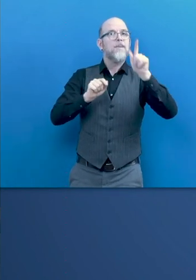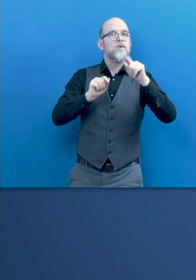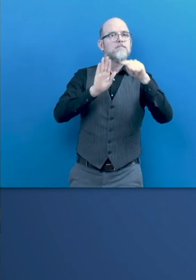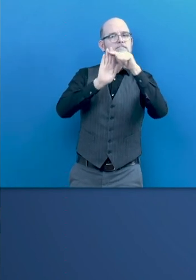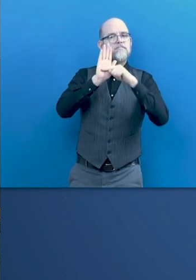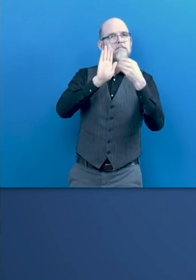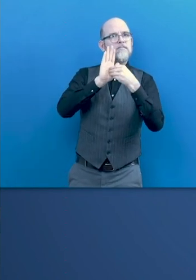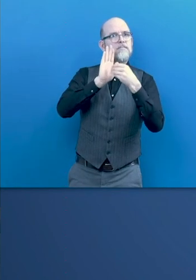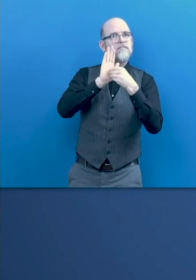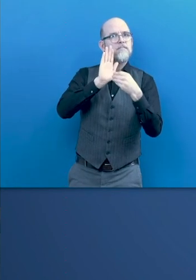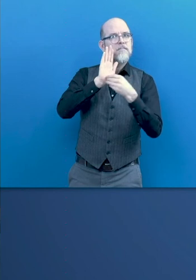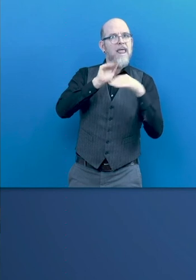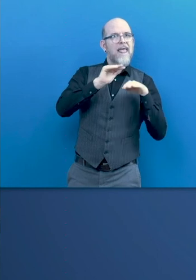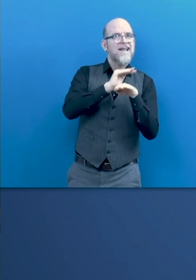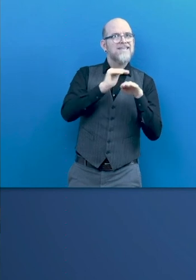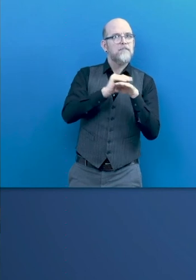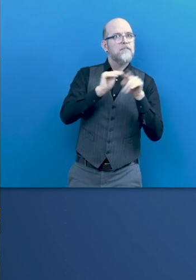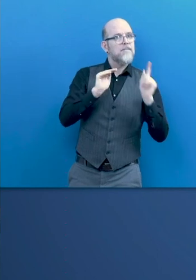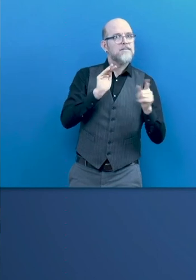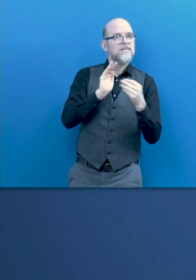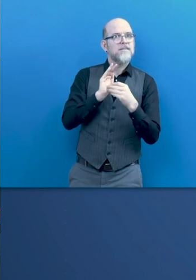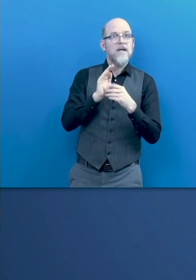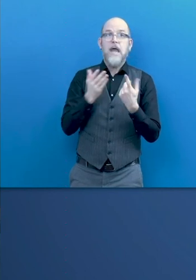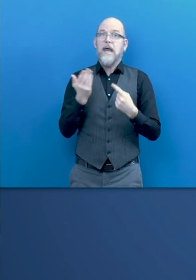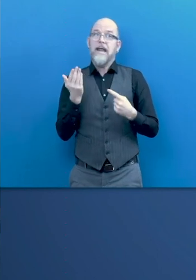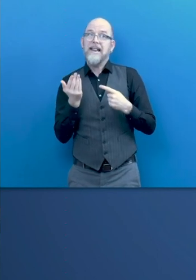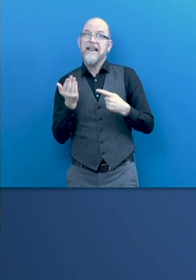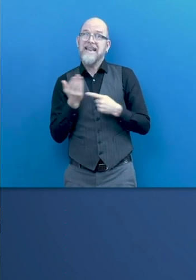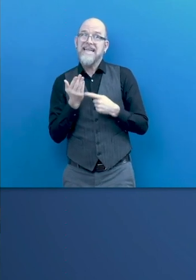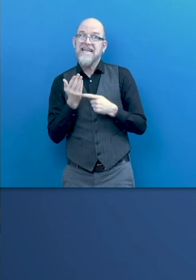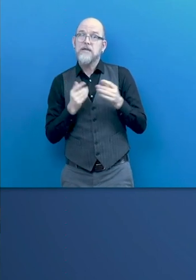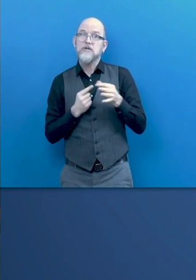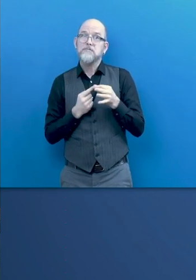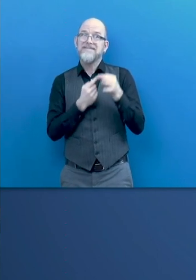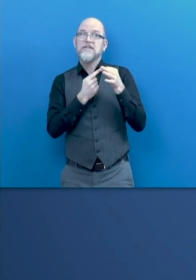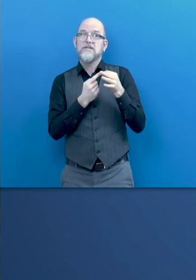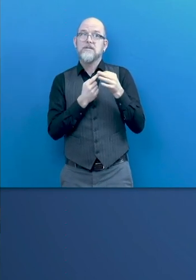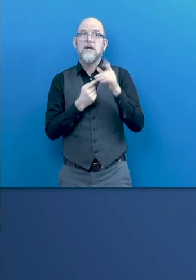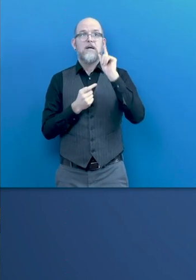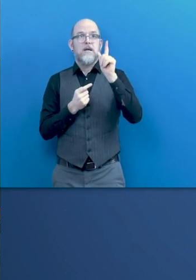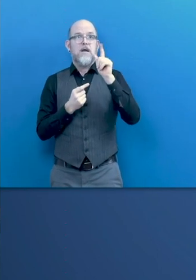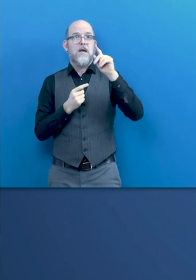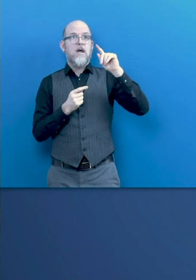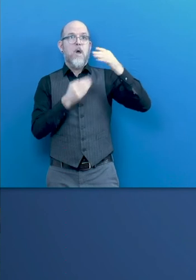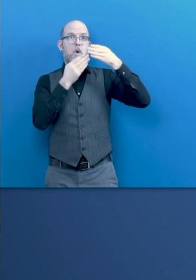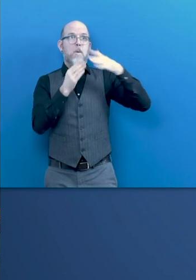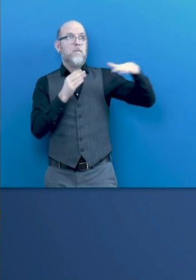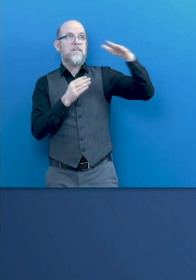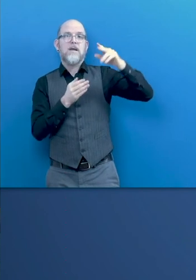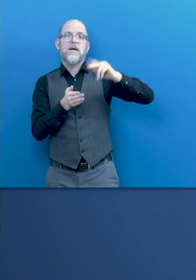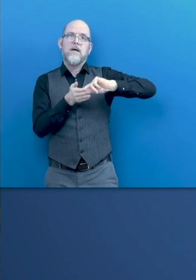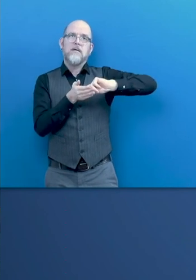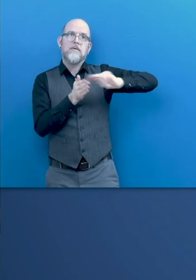So this isn't fully enforced, but in reality, it means that within public procurement that actually it